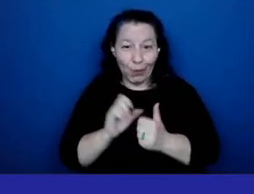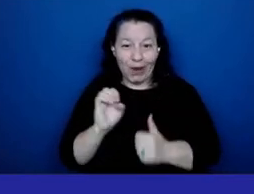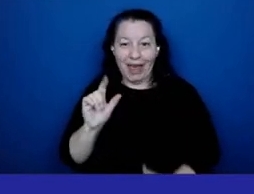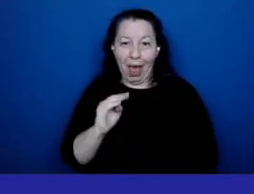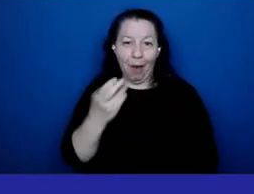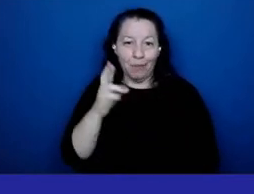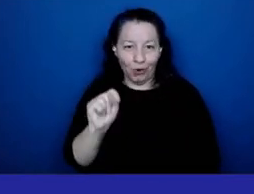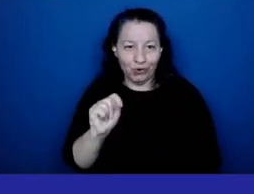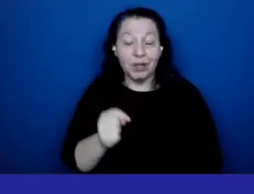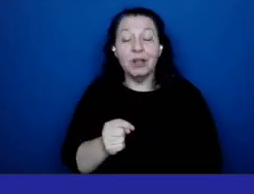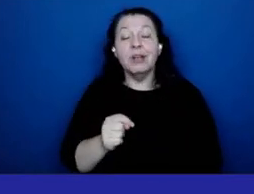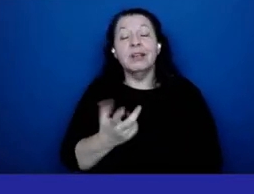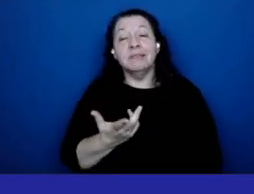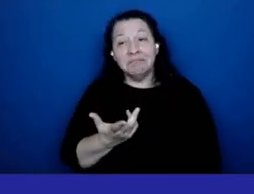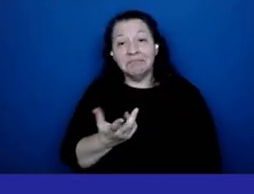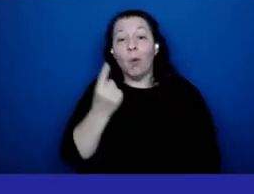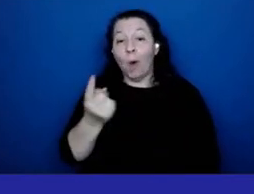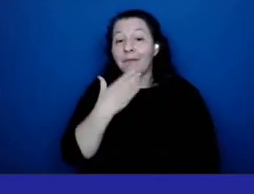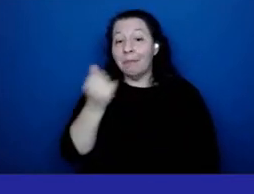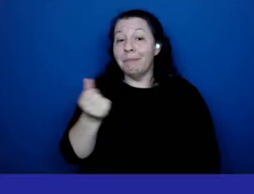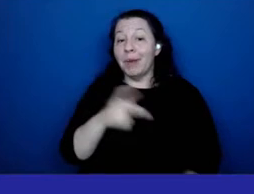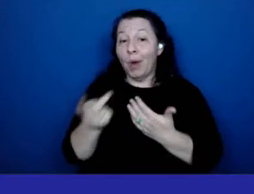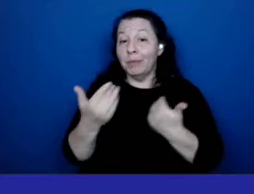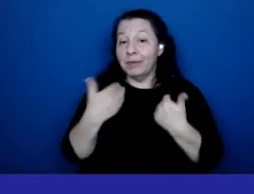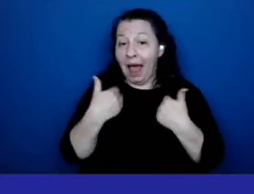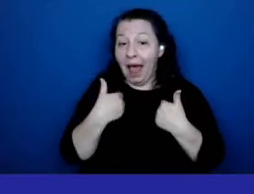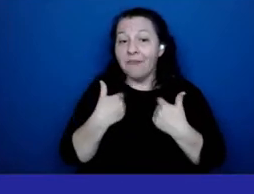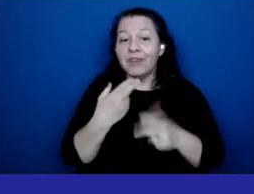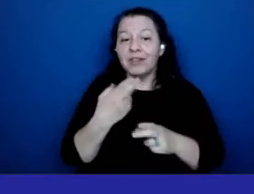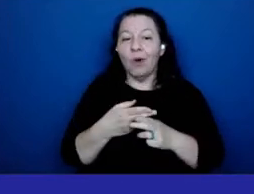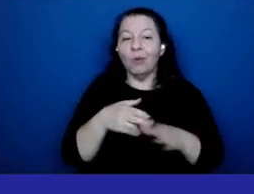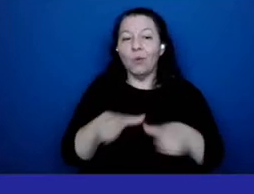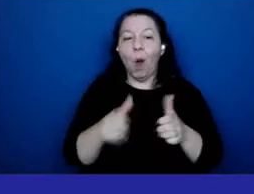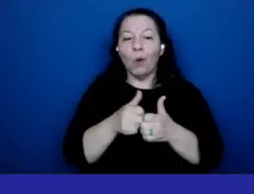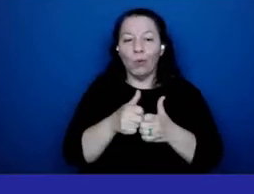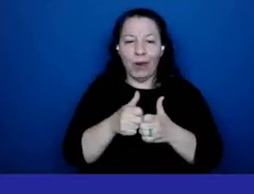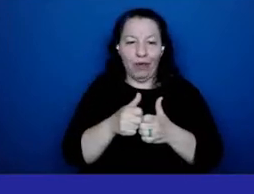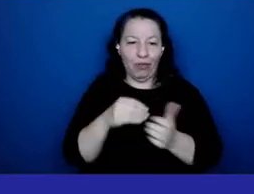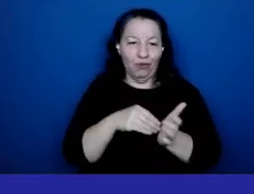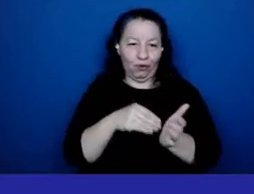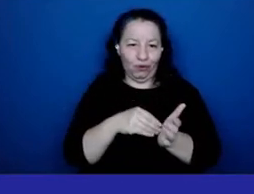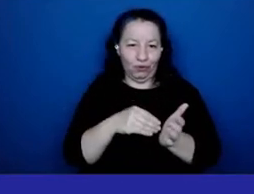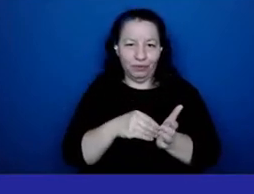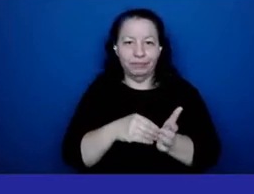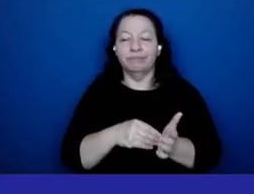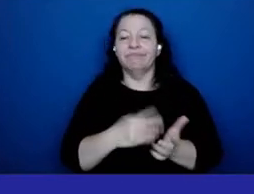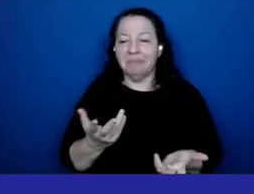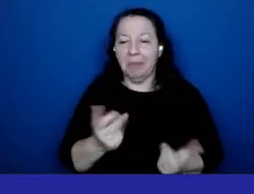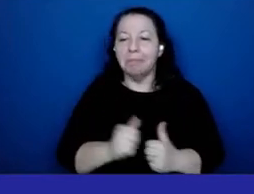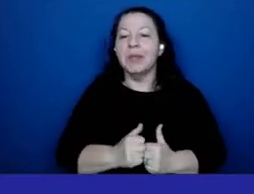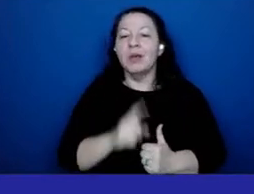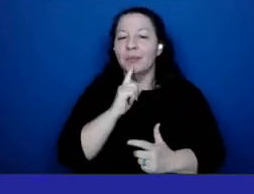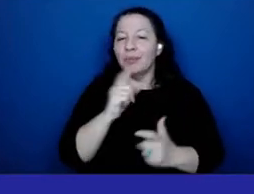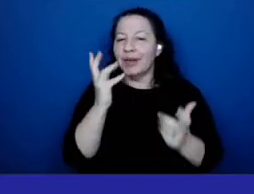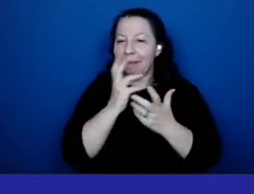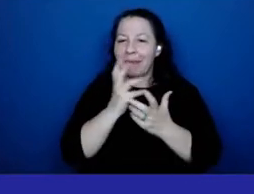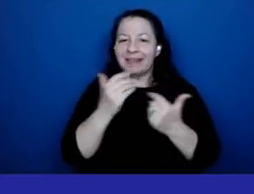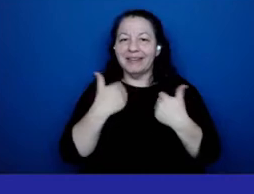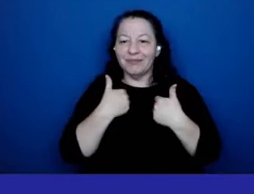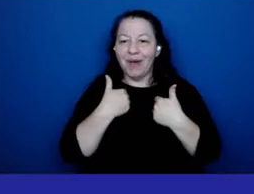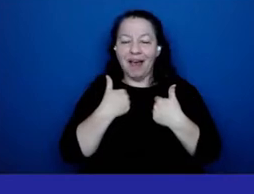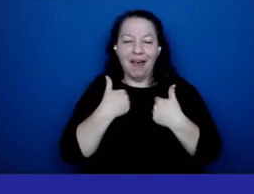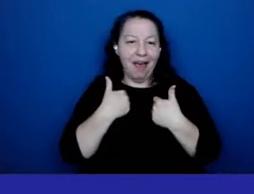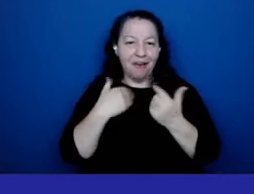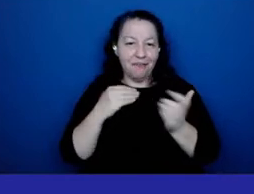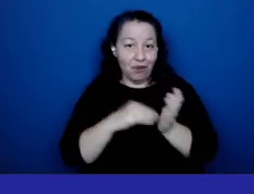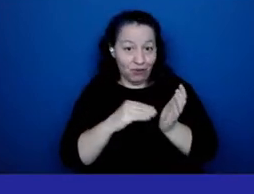One of the best programs they have is Walk with a Doctor. So it's pretty amazing to have a